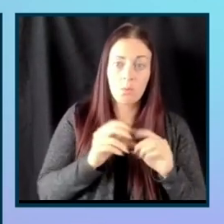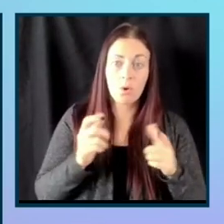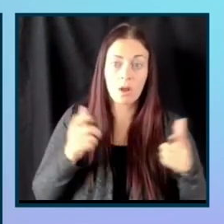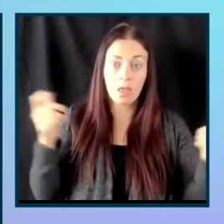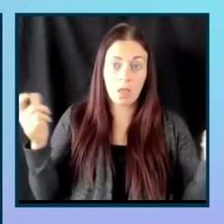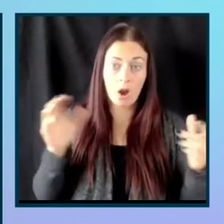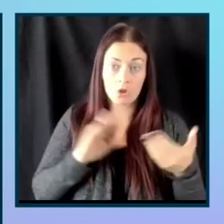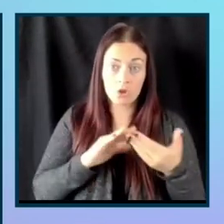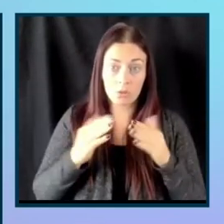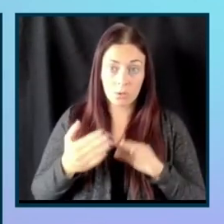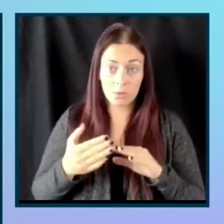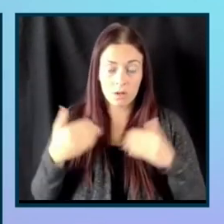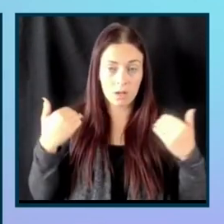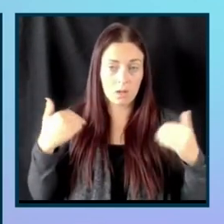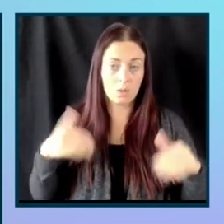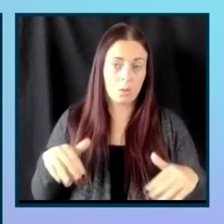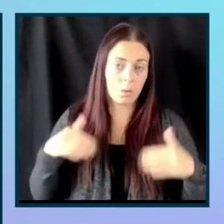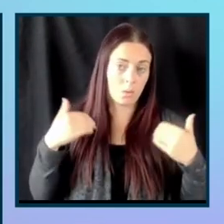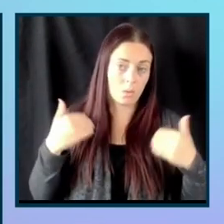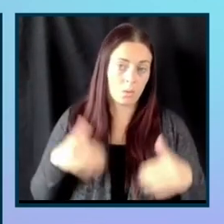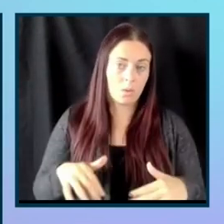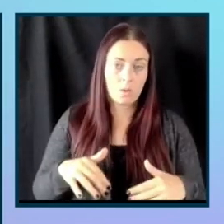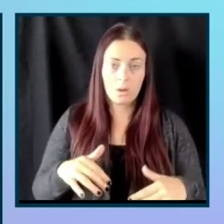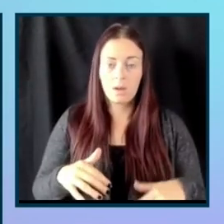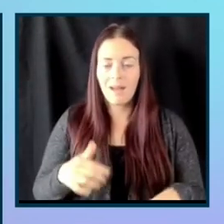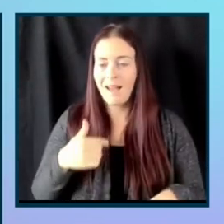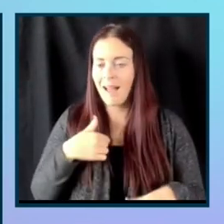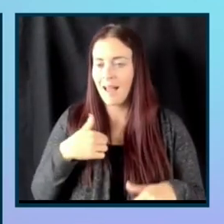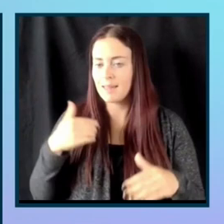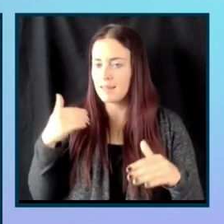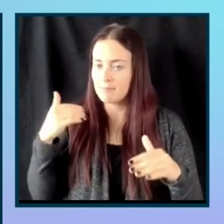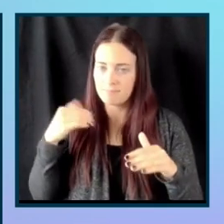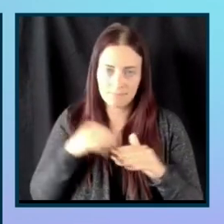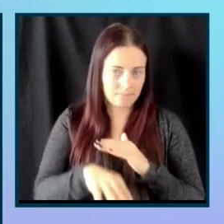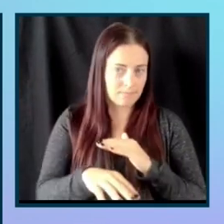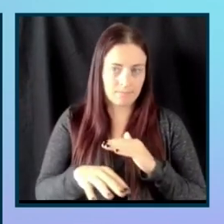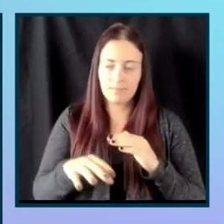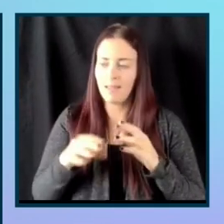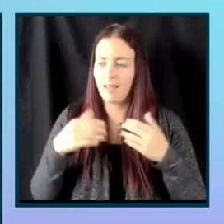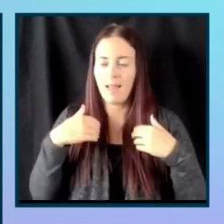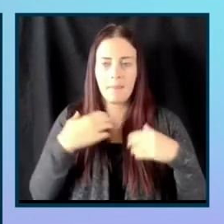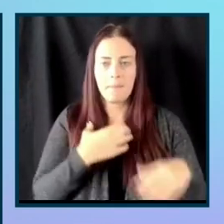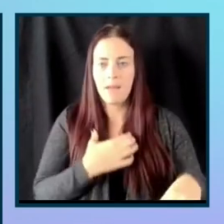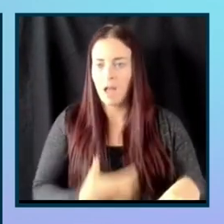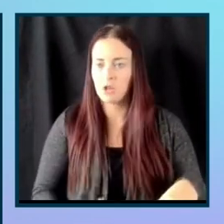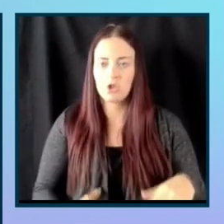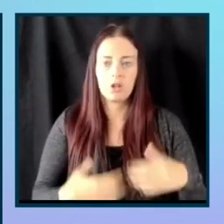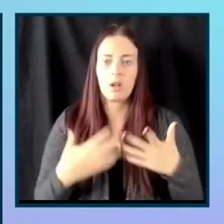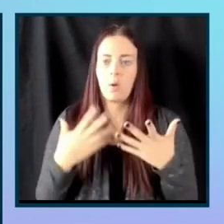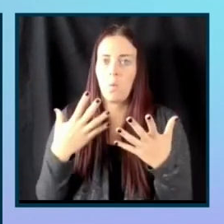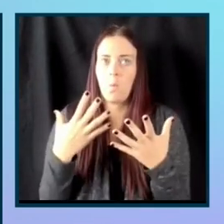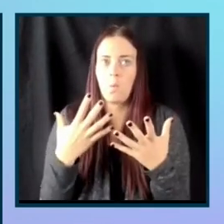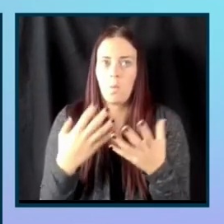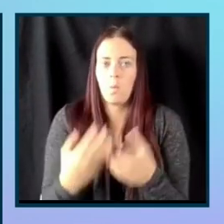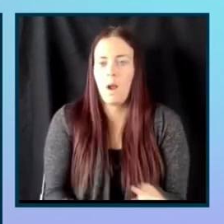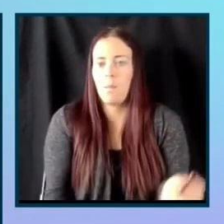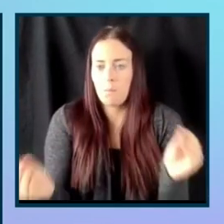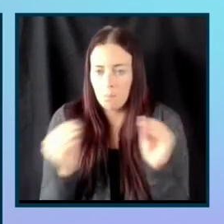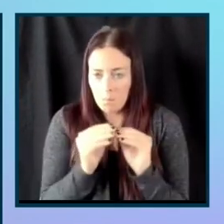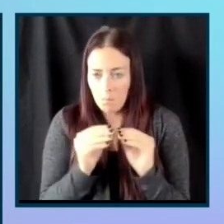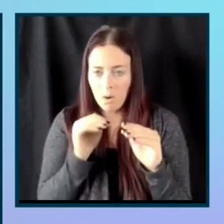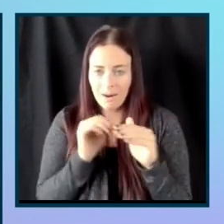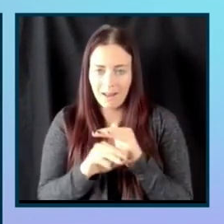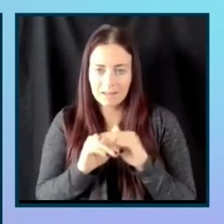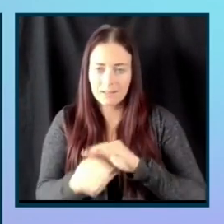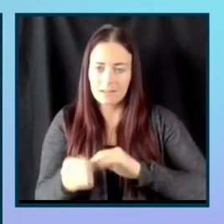I just came in with that passion of wanting to do more, to